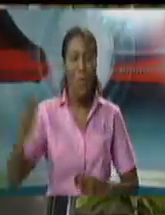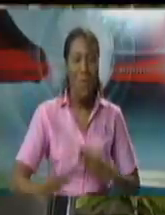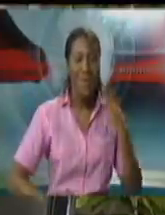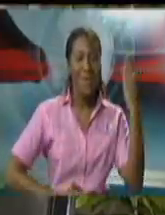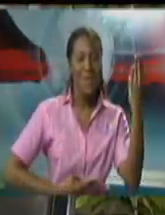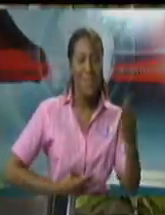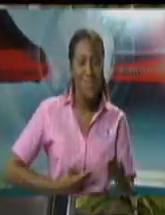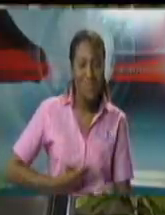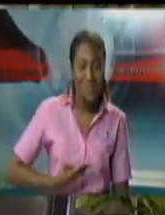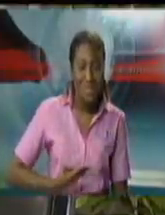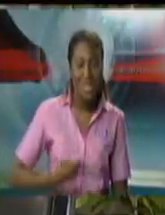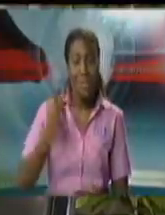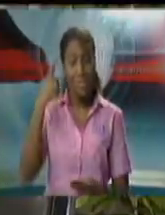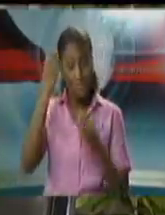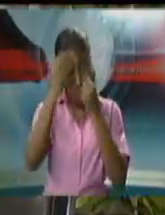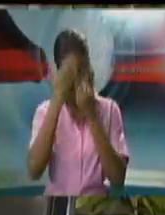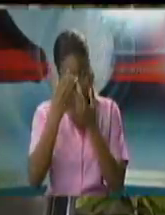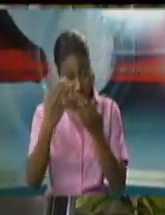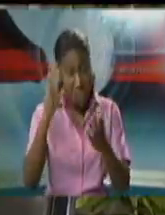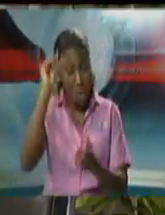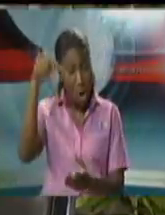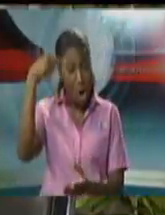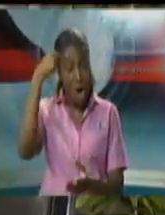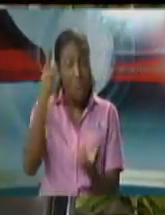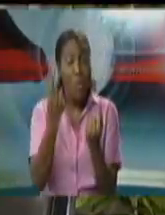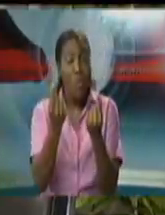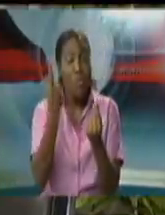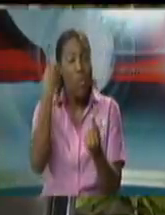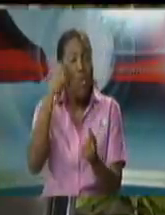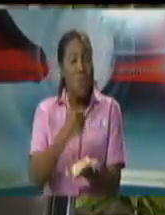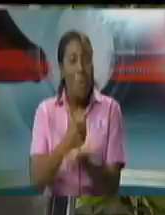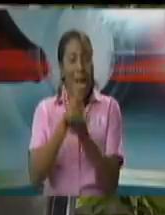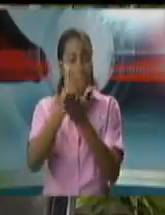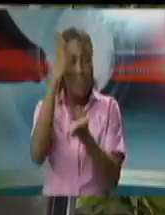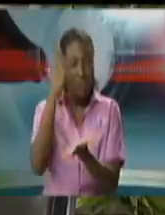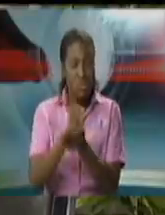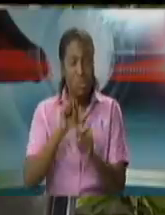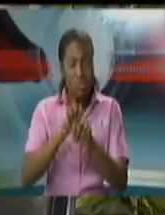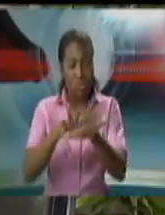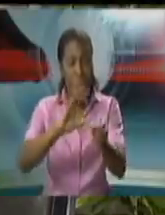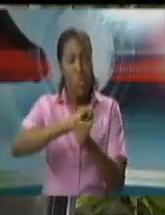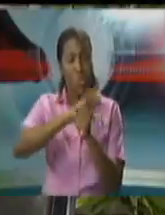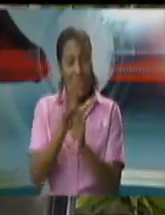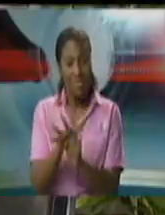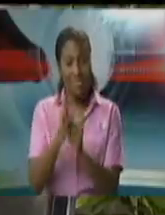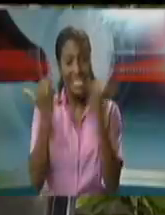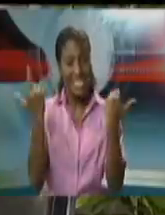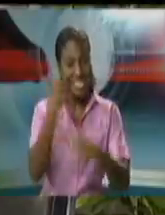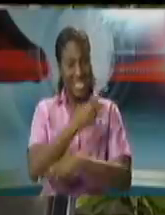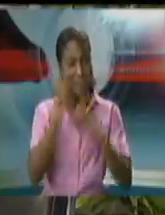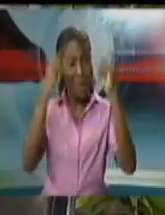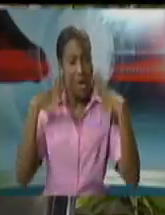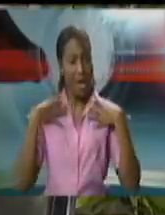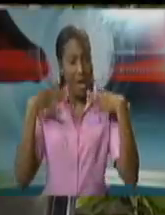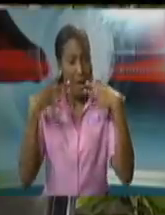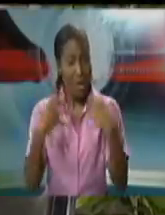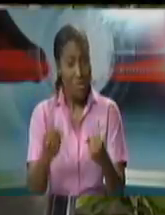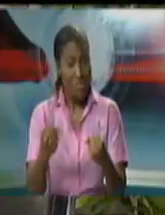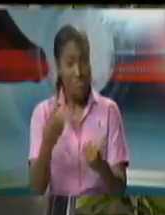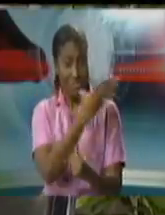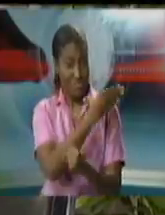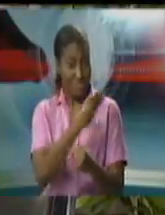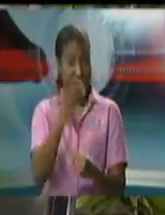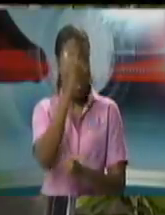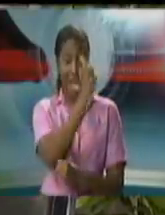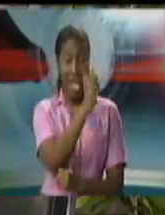...conference to apprise U.S. government's efforts to combat COVID-19. Today with me are the Minister of Health, the Honourable Terence Diyal